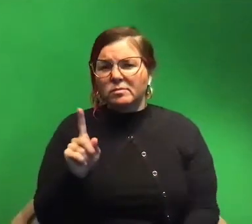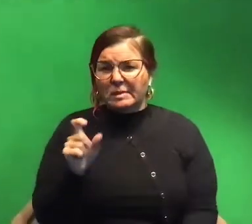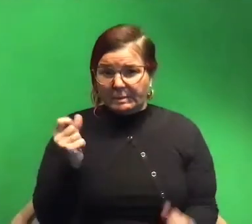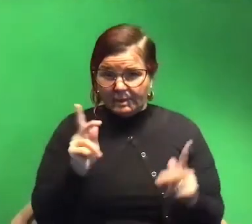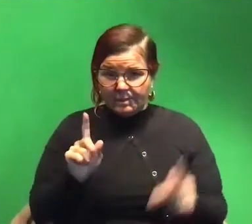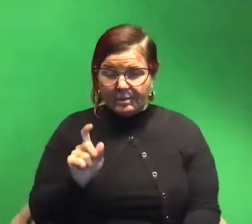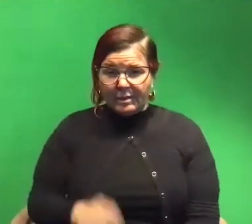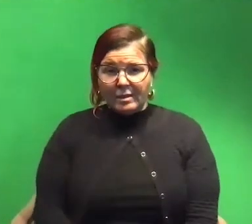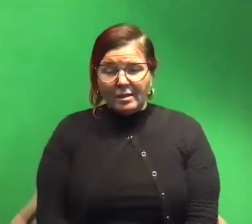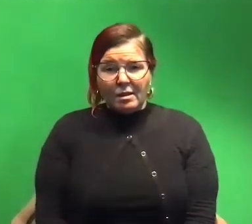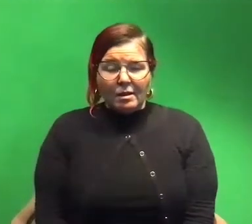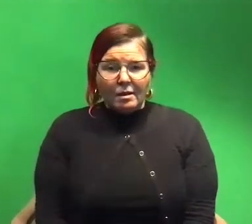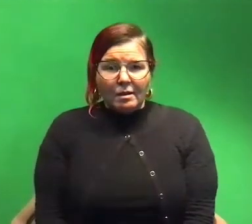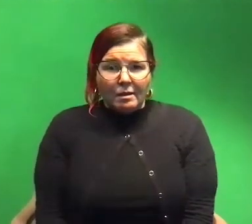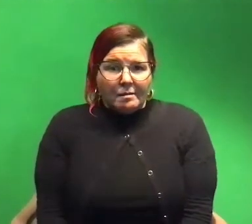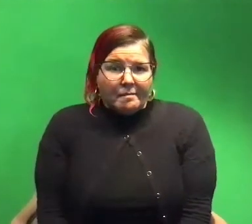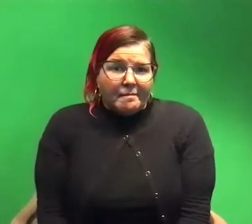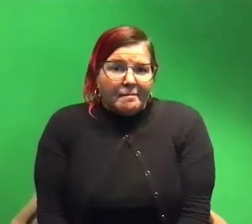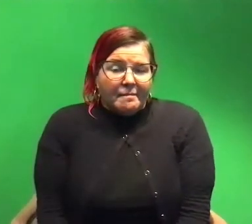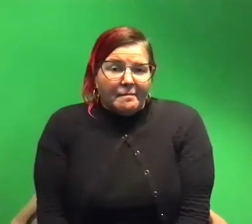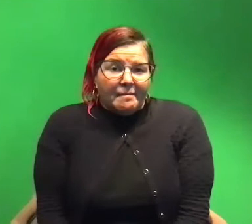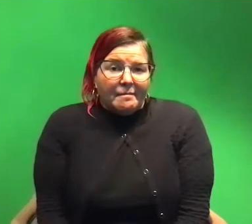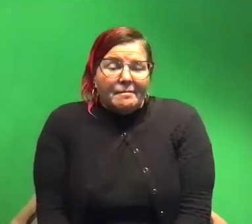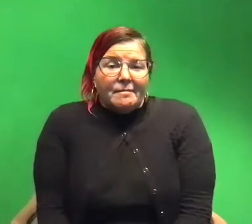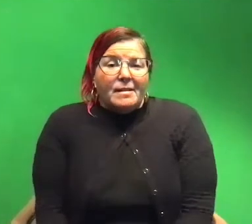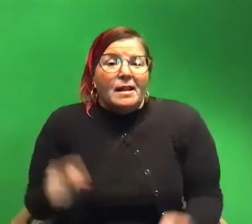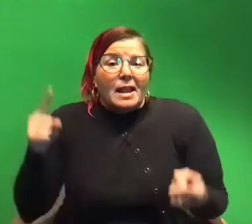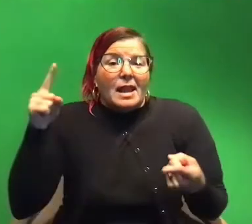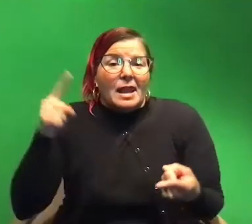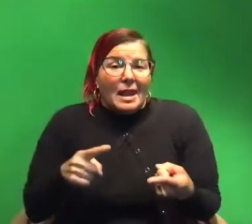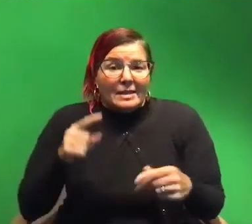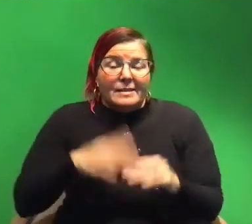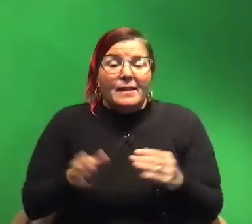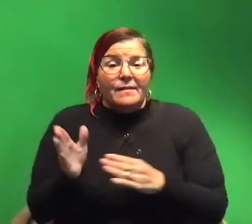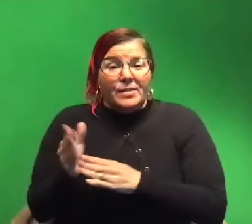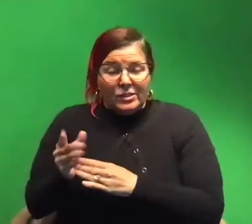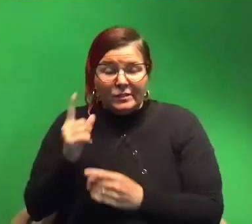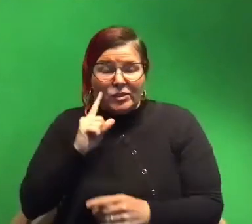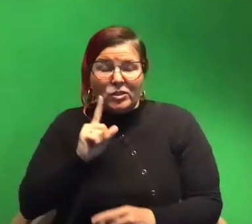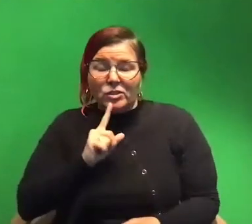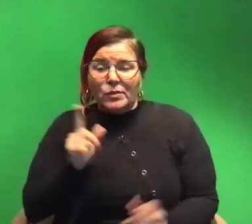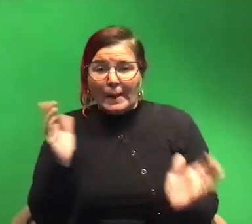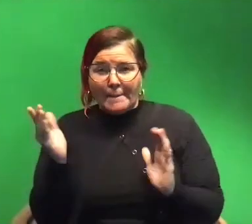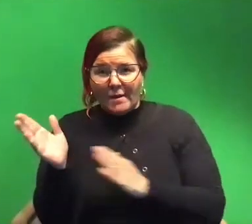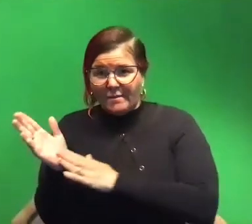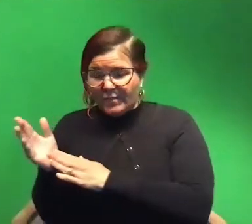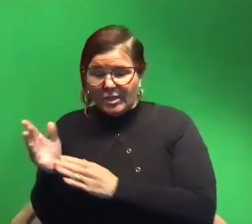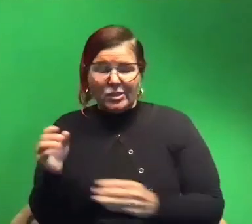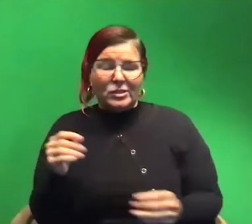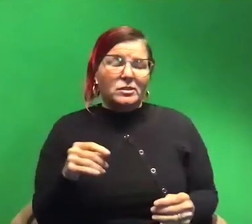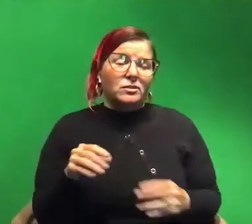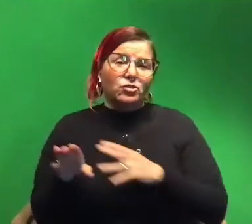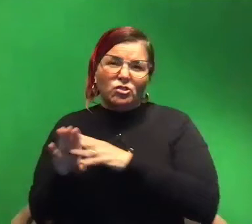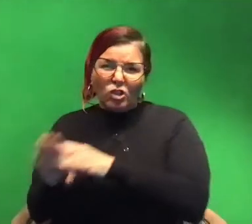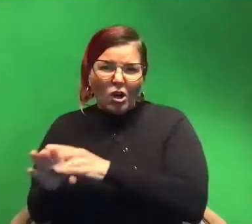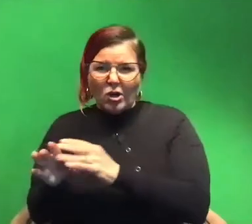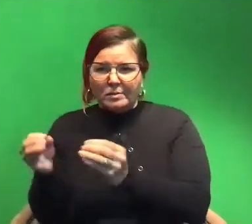um i less than fish for sure less than fish less than sharks yeah